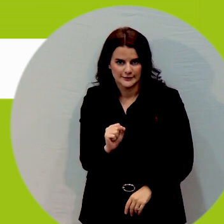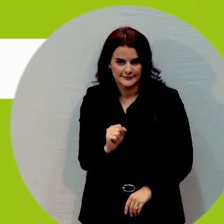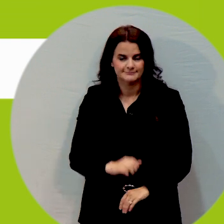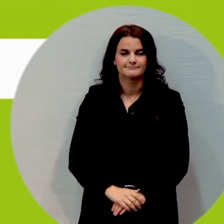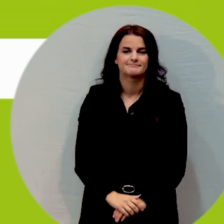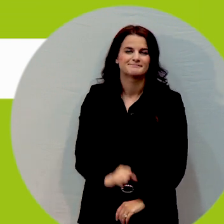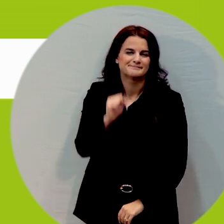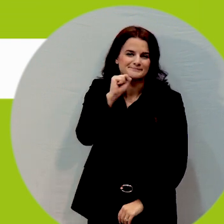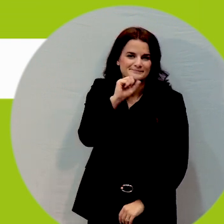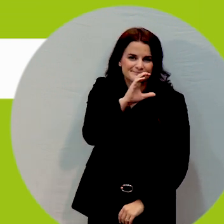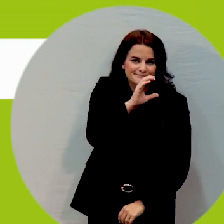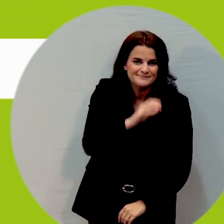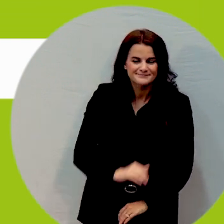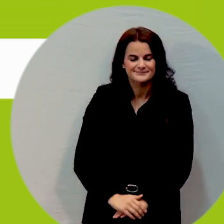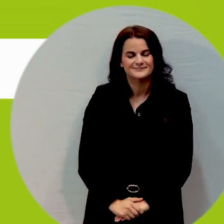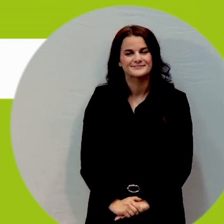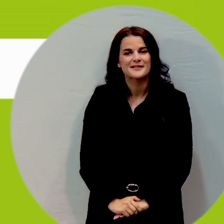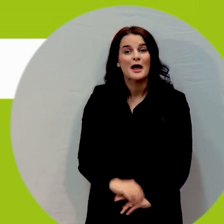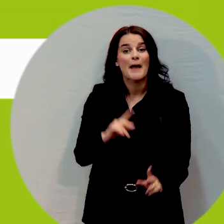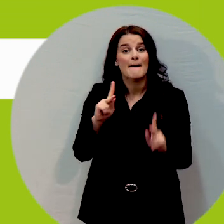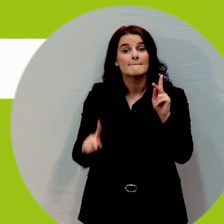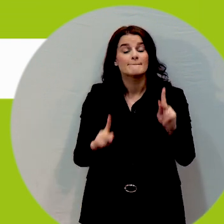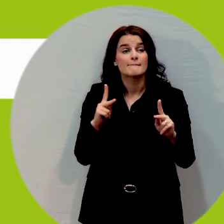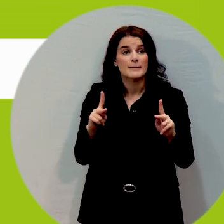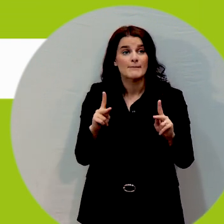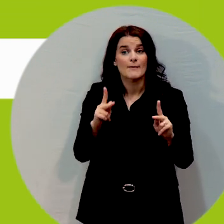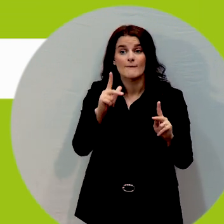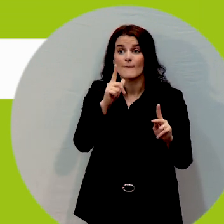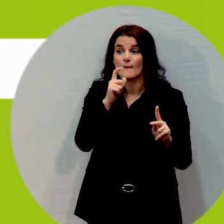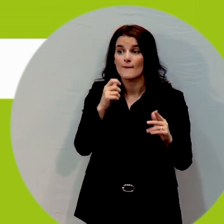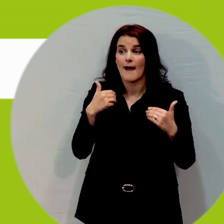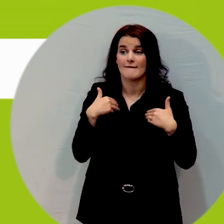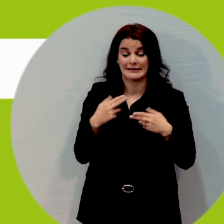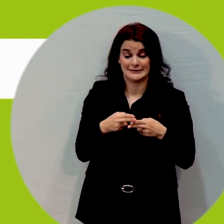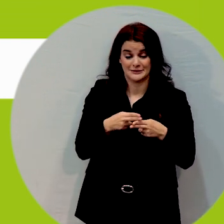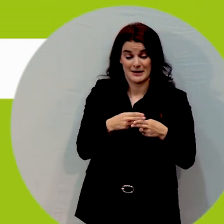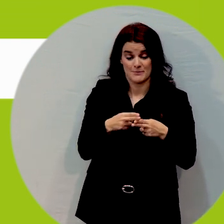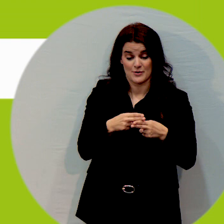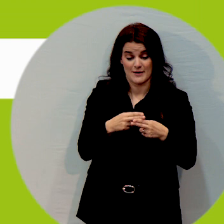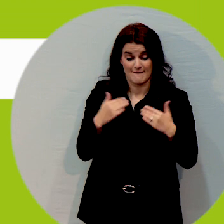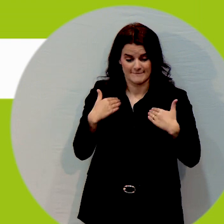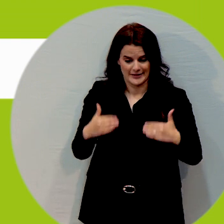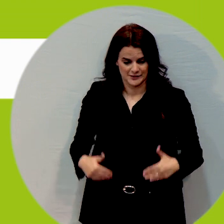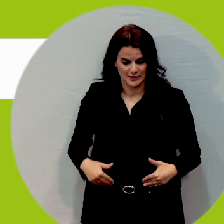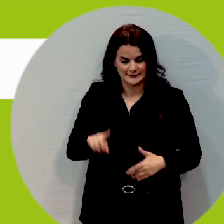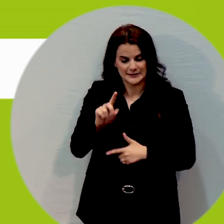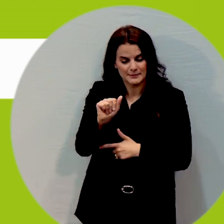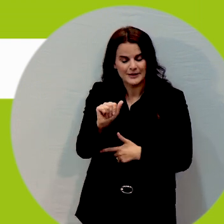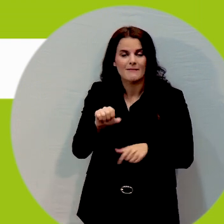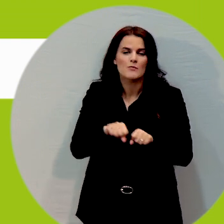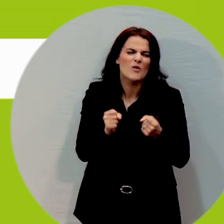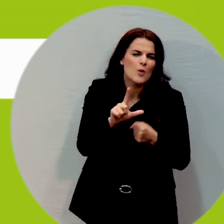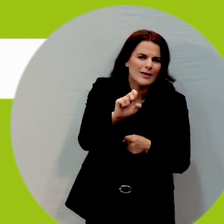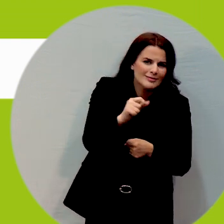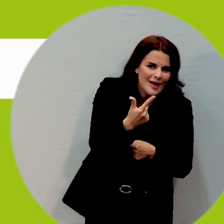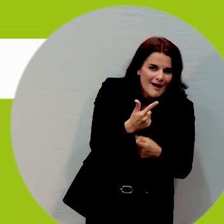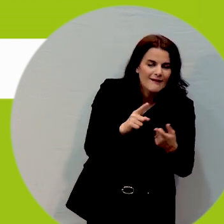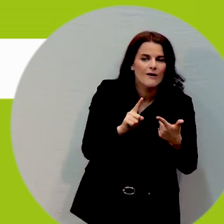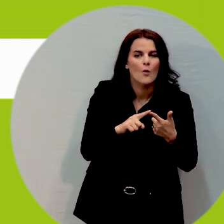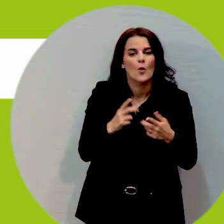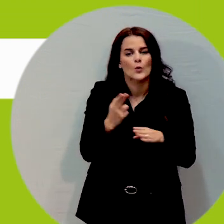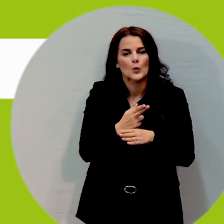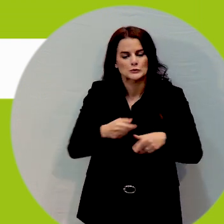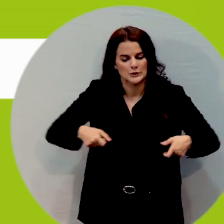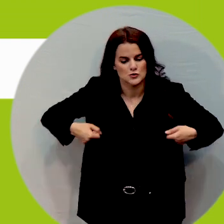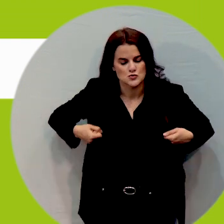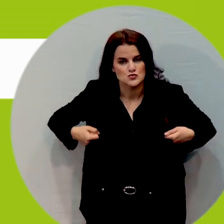people who have temporary physical disabilities disabilities such as breaking a leg or using crutches.